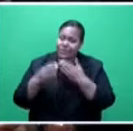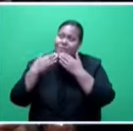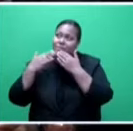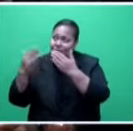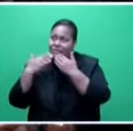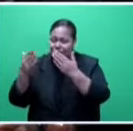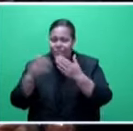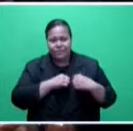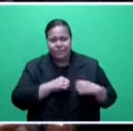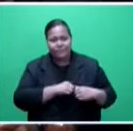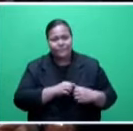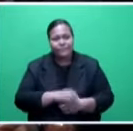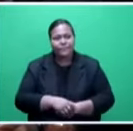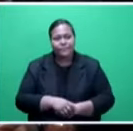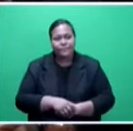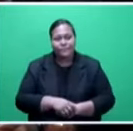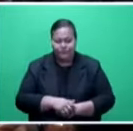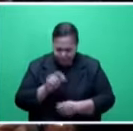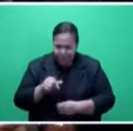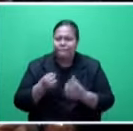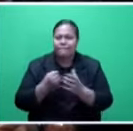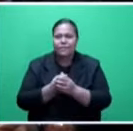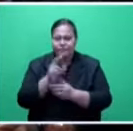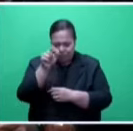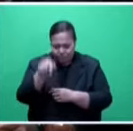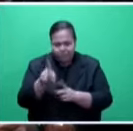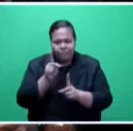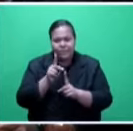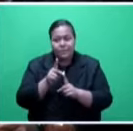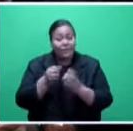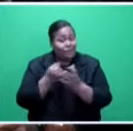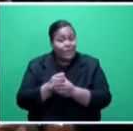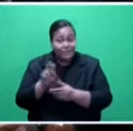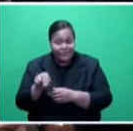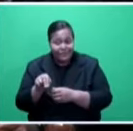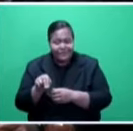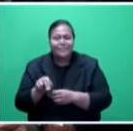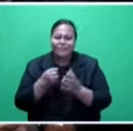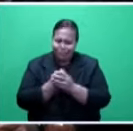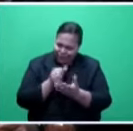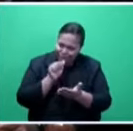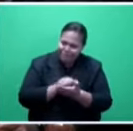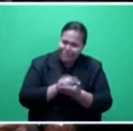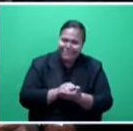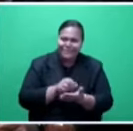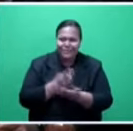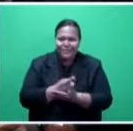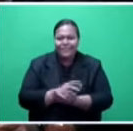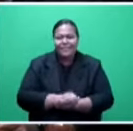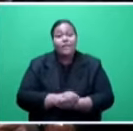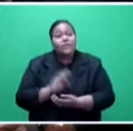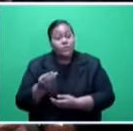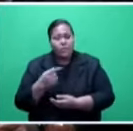bottom of our hearts. This is what friends are for. A friend in need is a friend indeed. Mr. Speaker, is therefore a